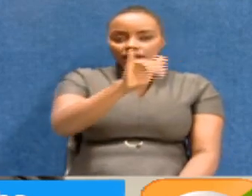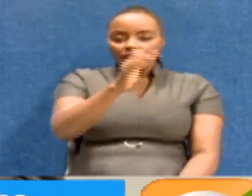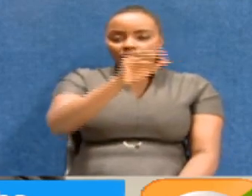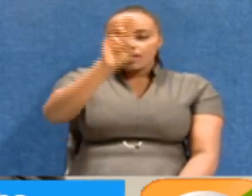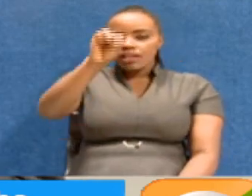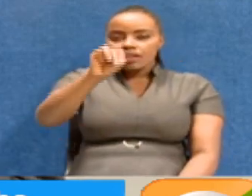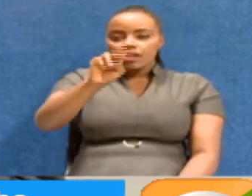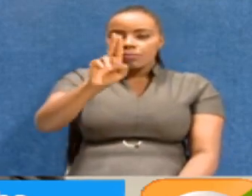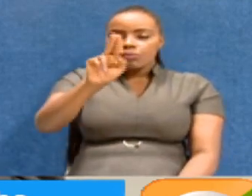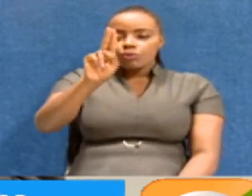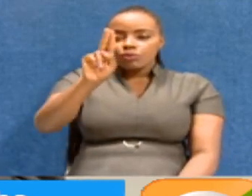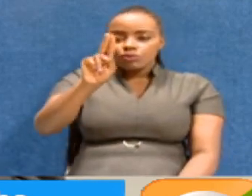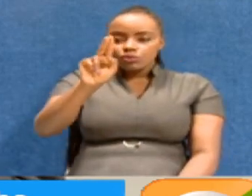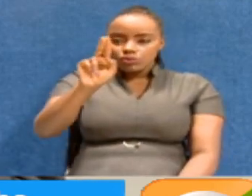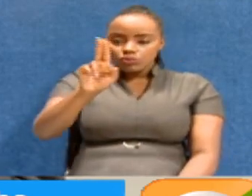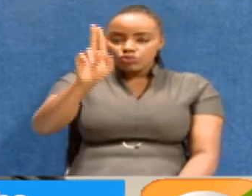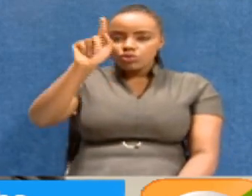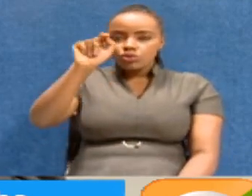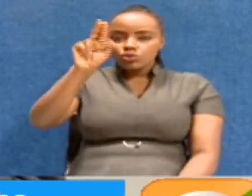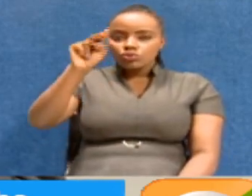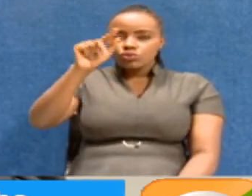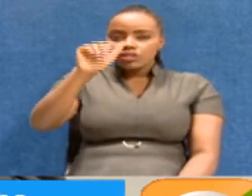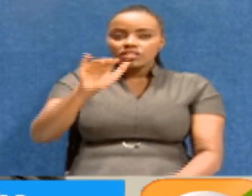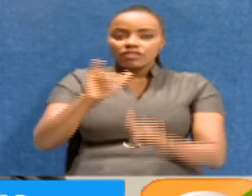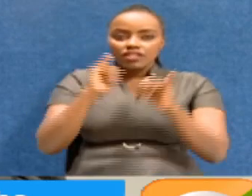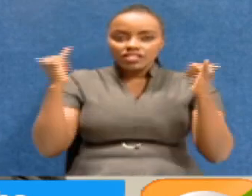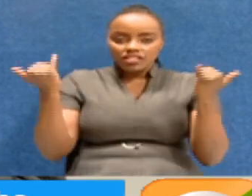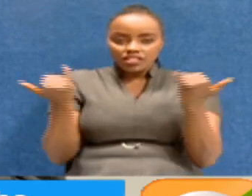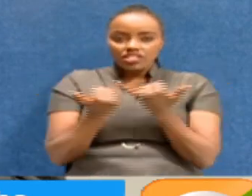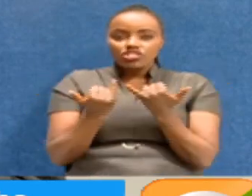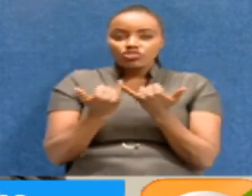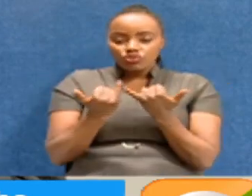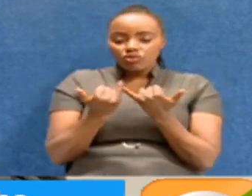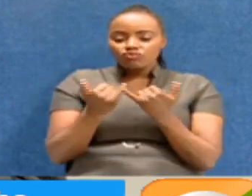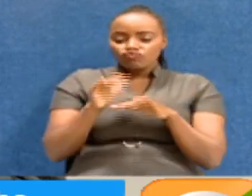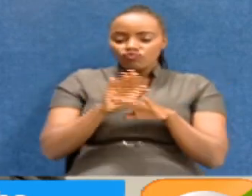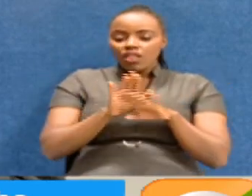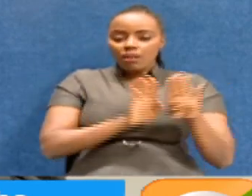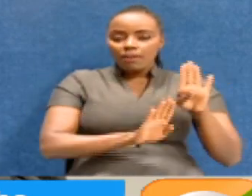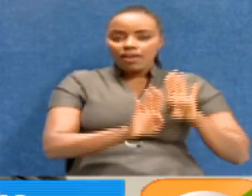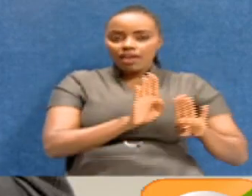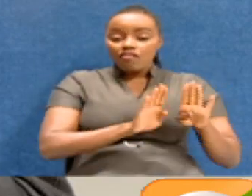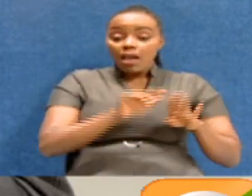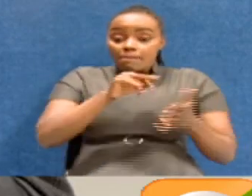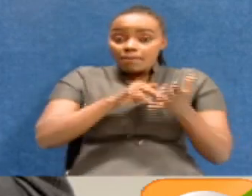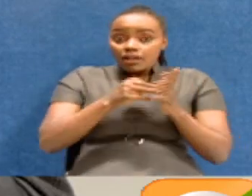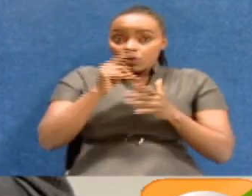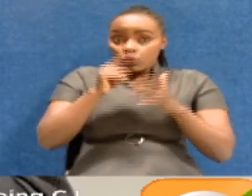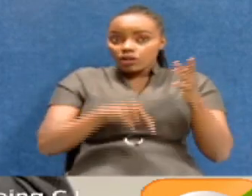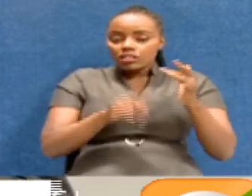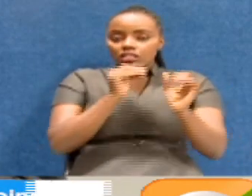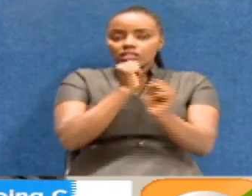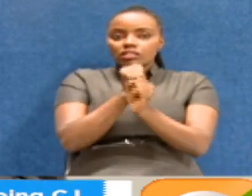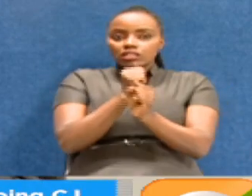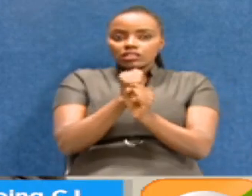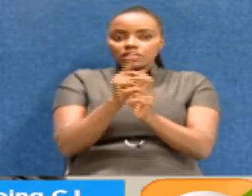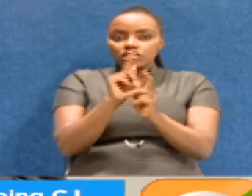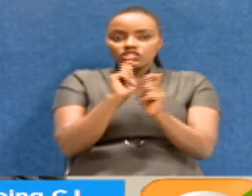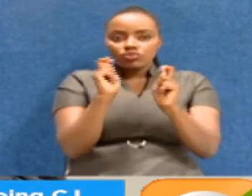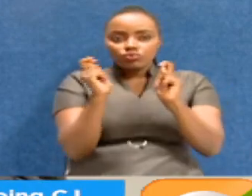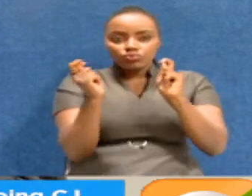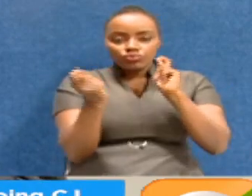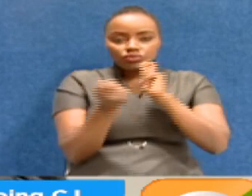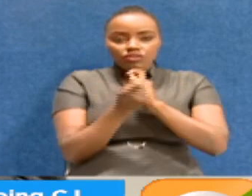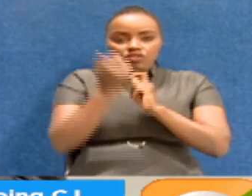very strong sense of institutional integrity. And I think he did a transformation